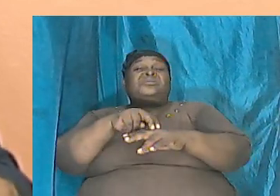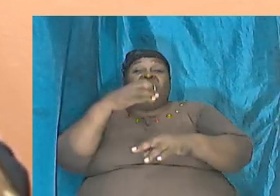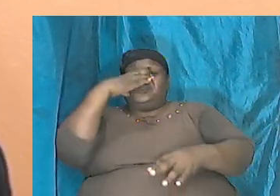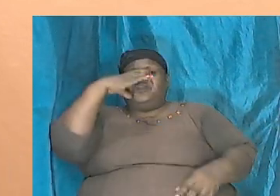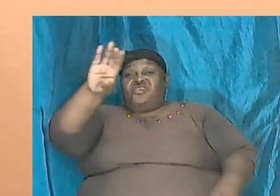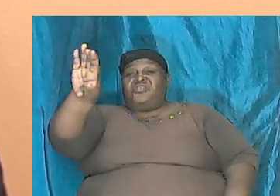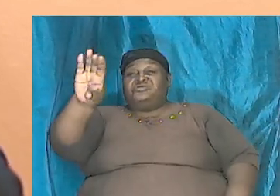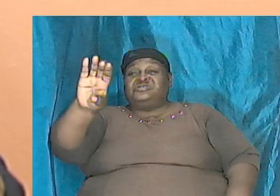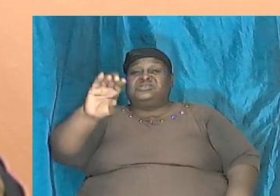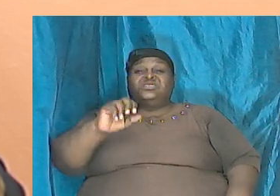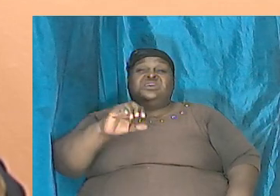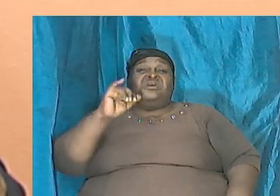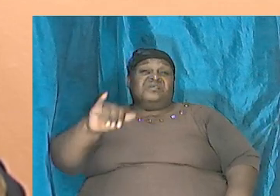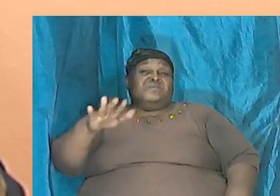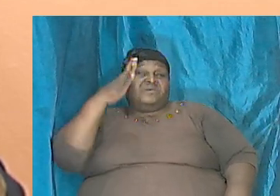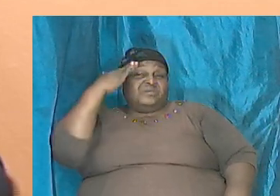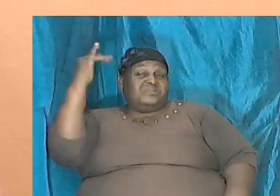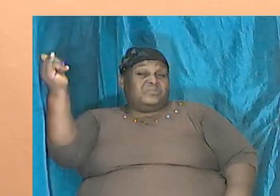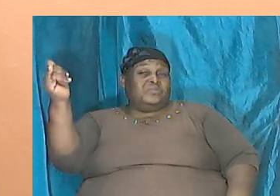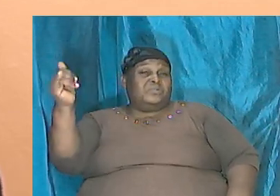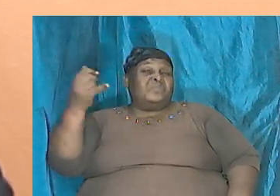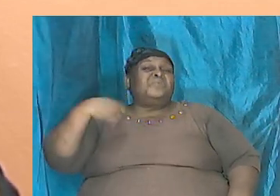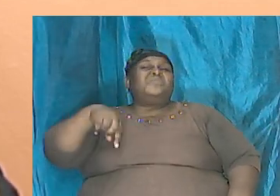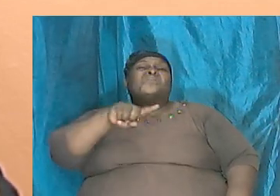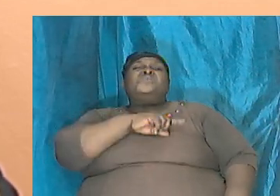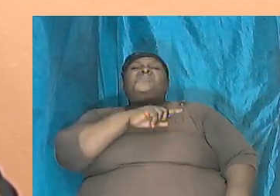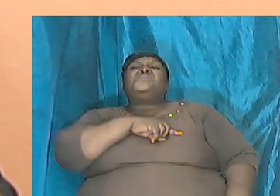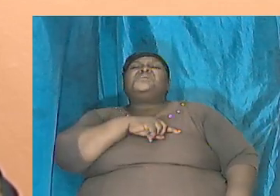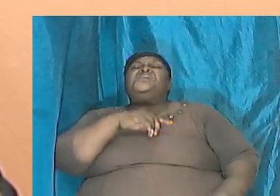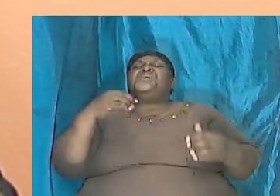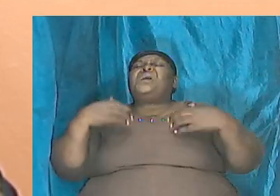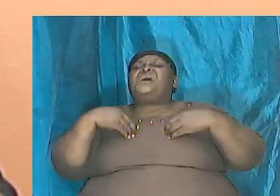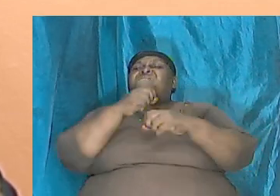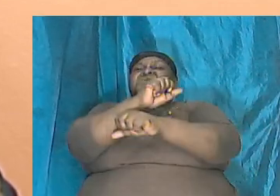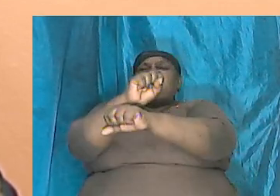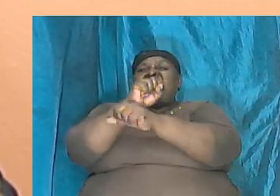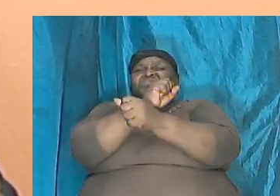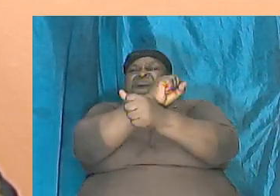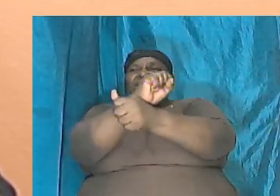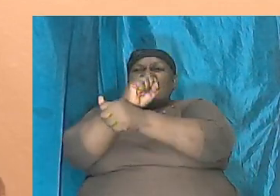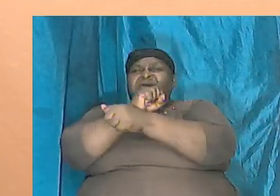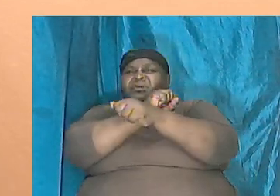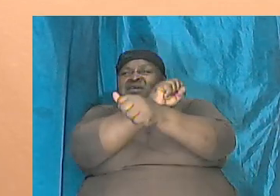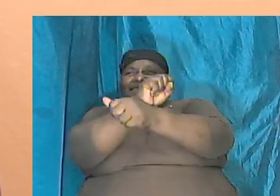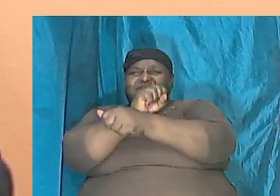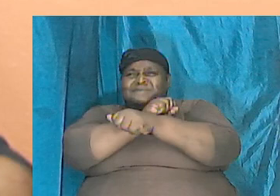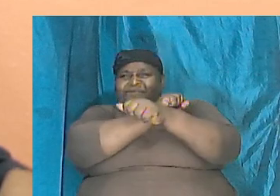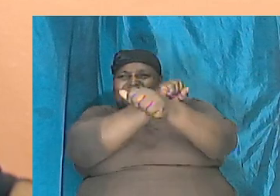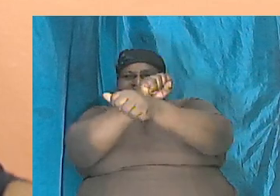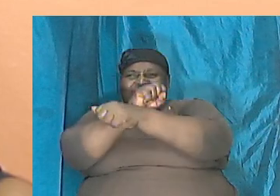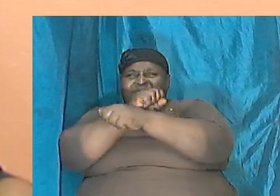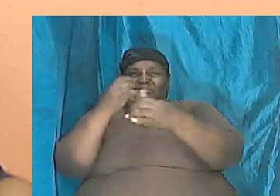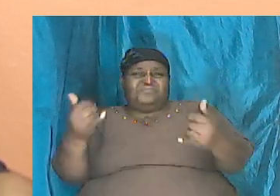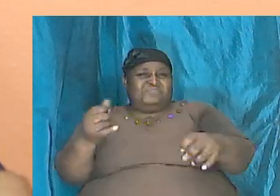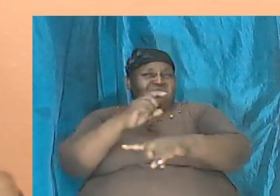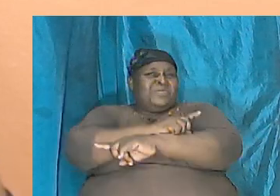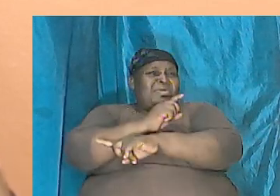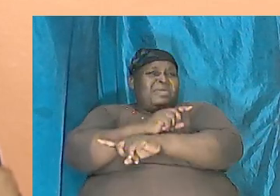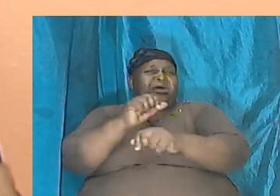and that is why we have slavery today and notice everybody of black people are slaves